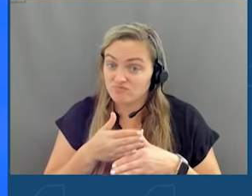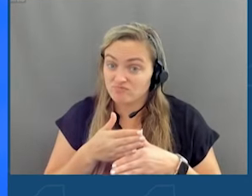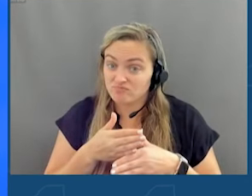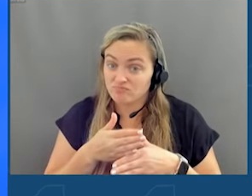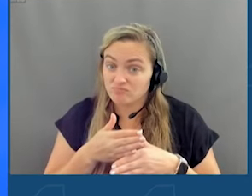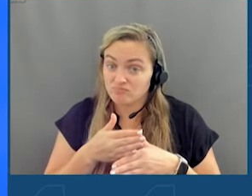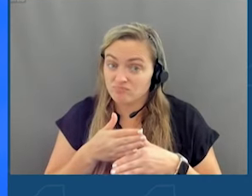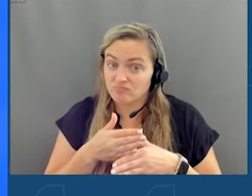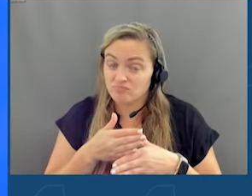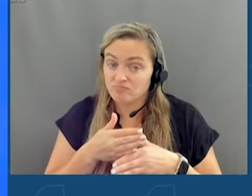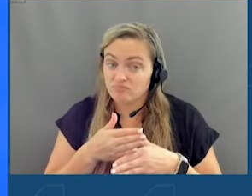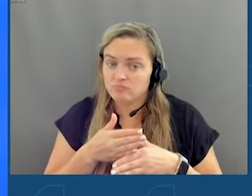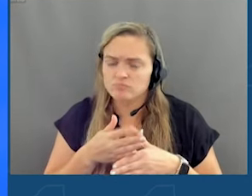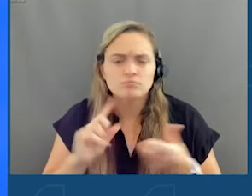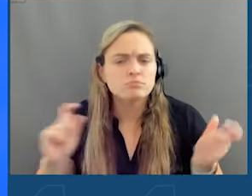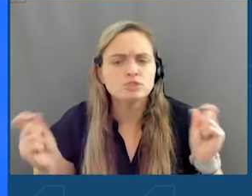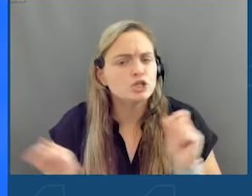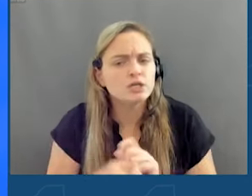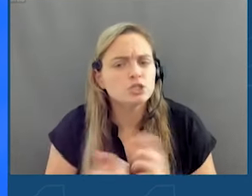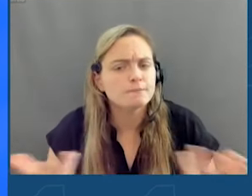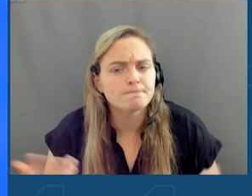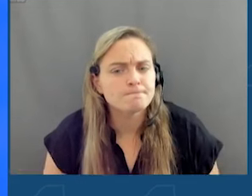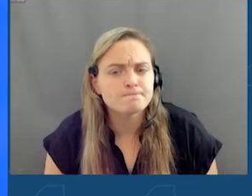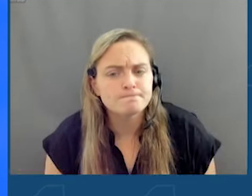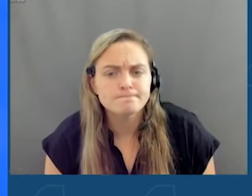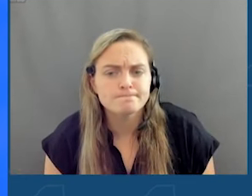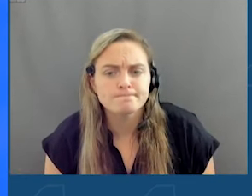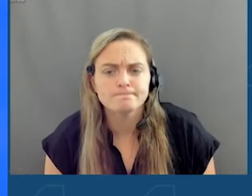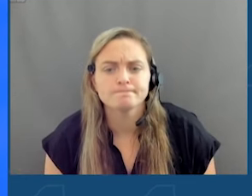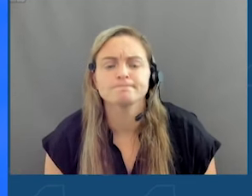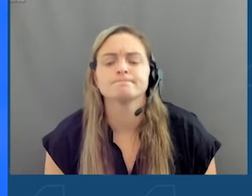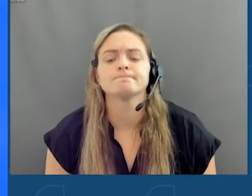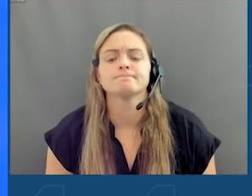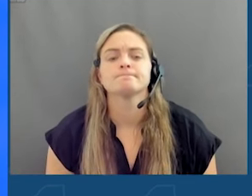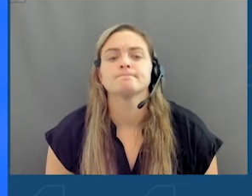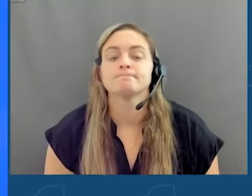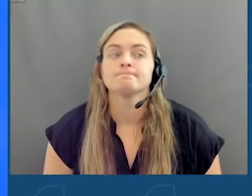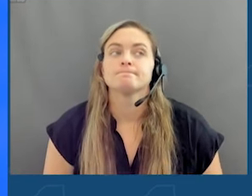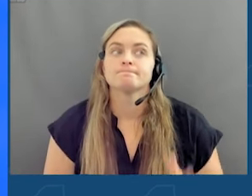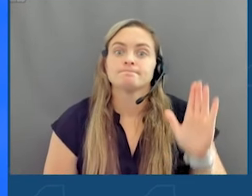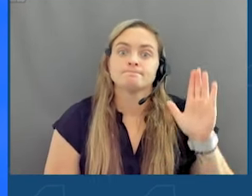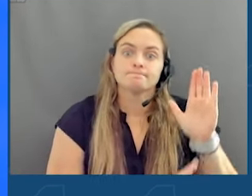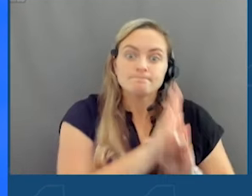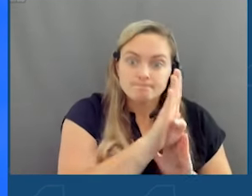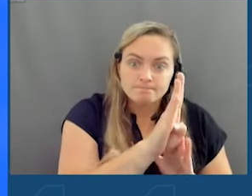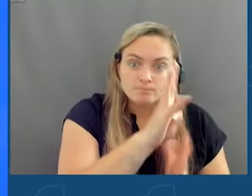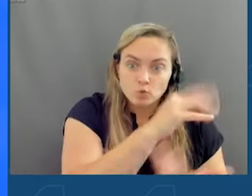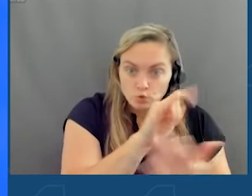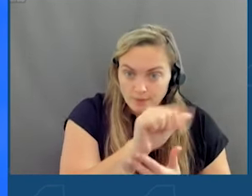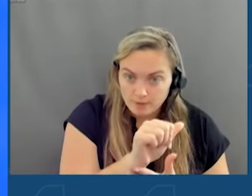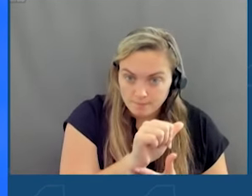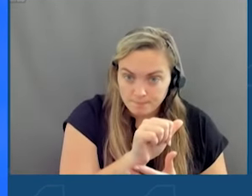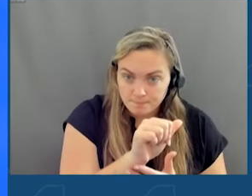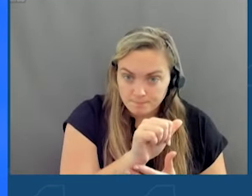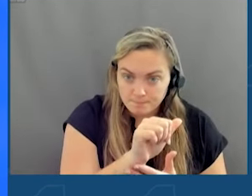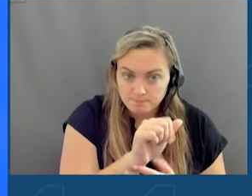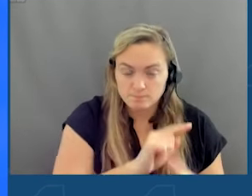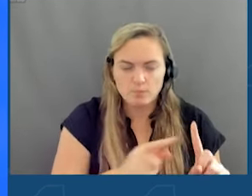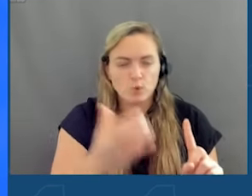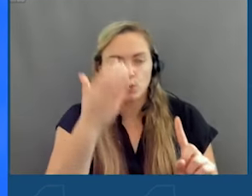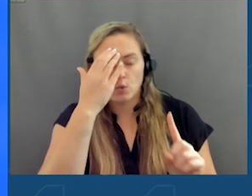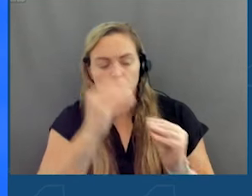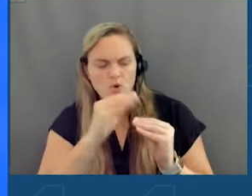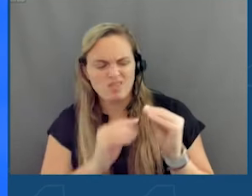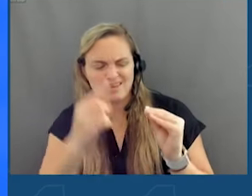So, what changed? What's changed? The rise of social media, of course. But, to know that more than